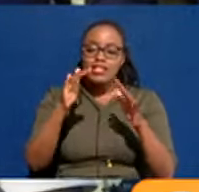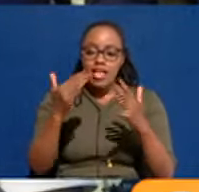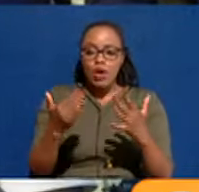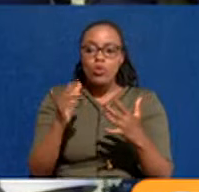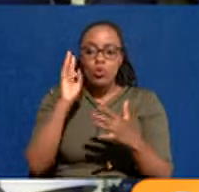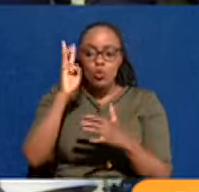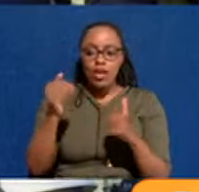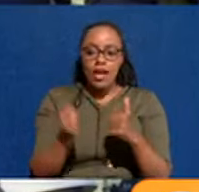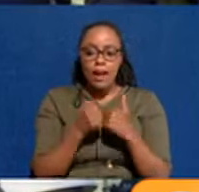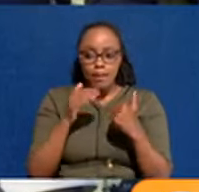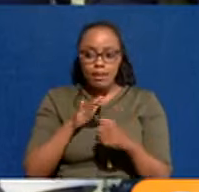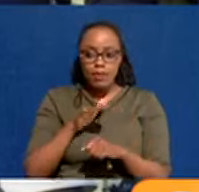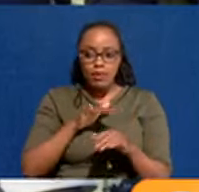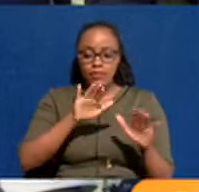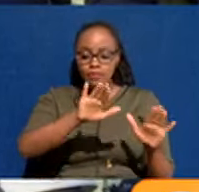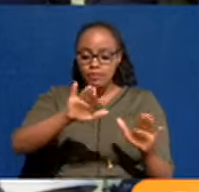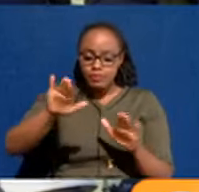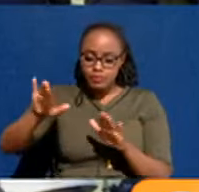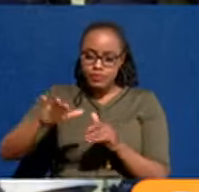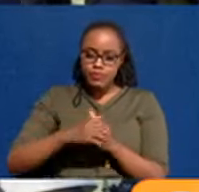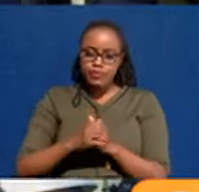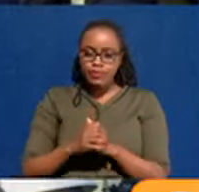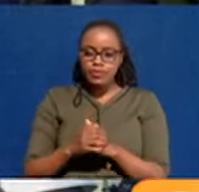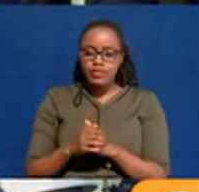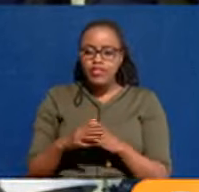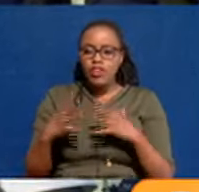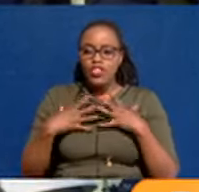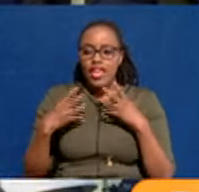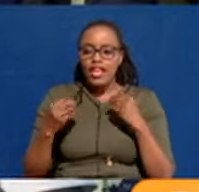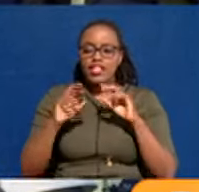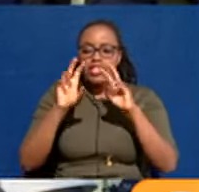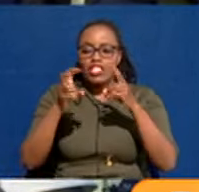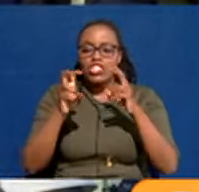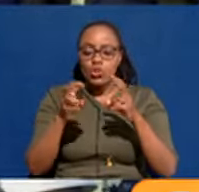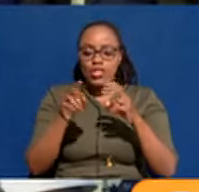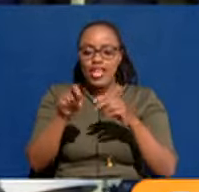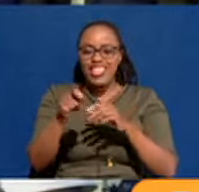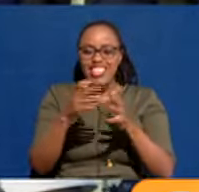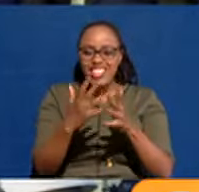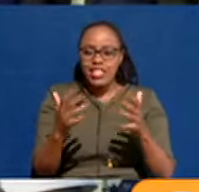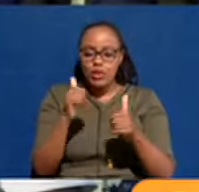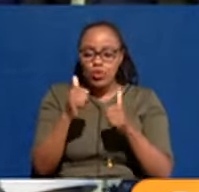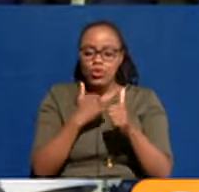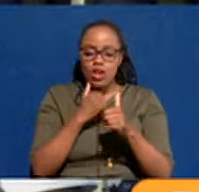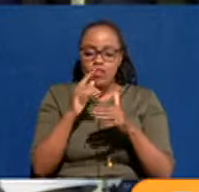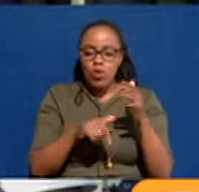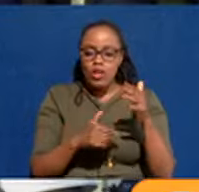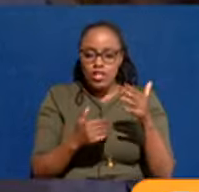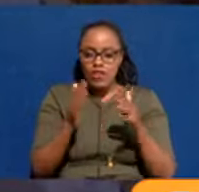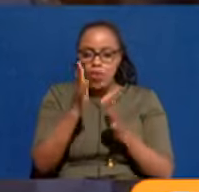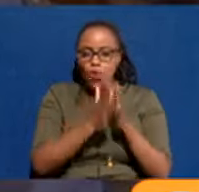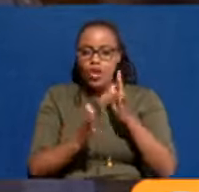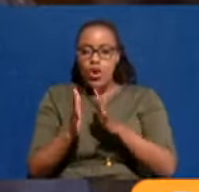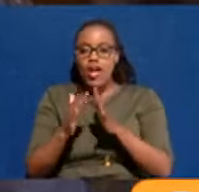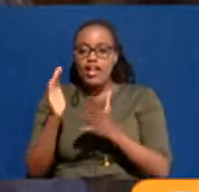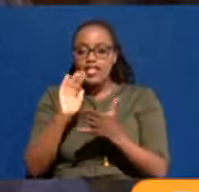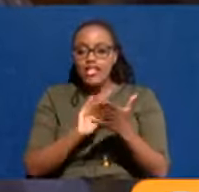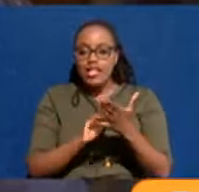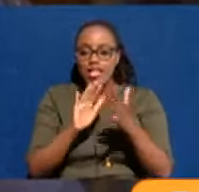mami? Yeah, I think on the health side, the key thing that we've done is actually reorganized how the